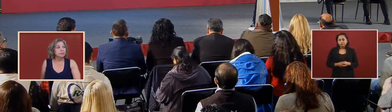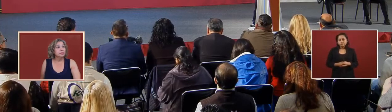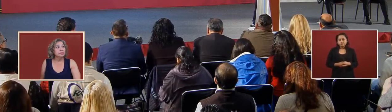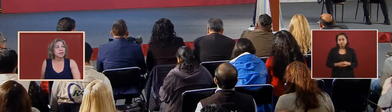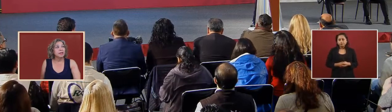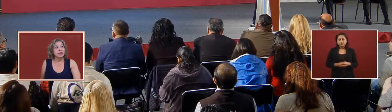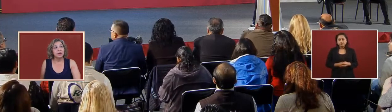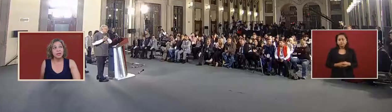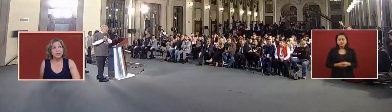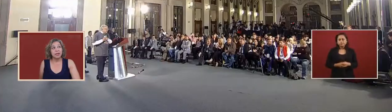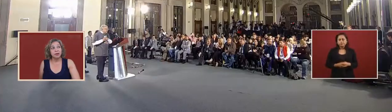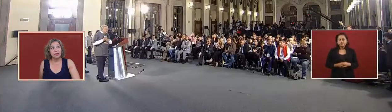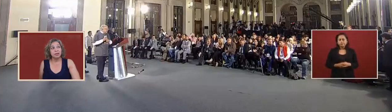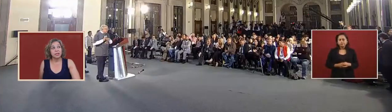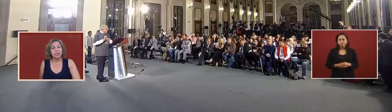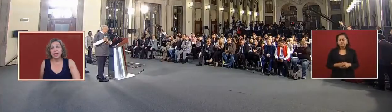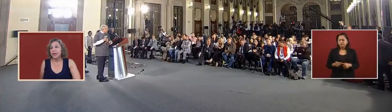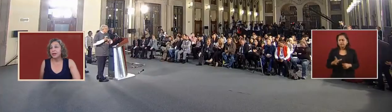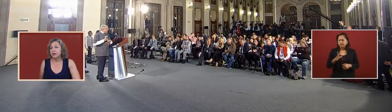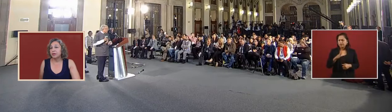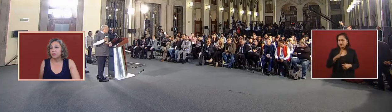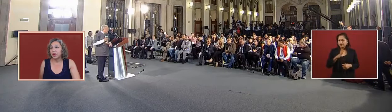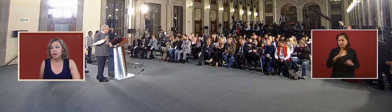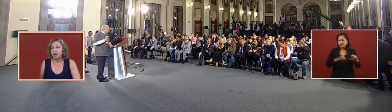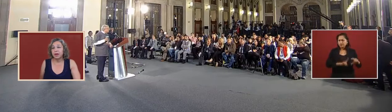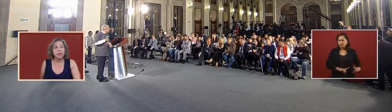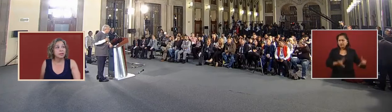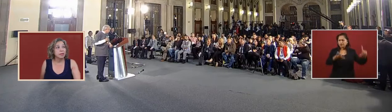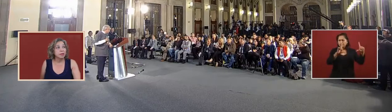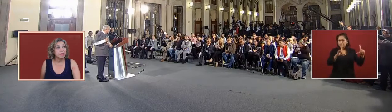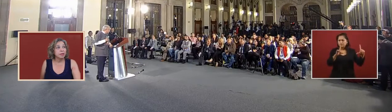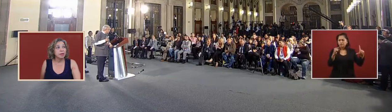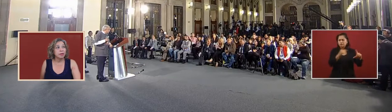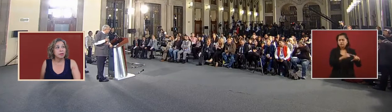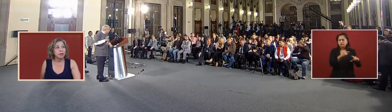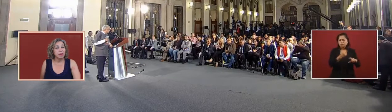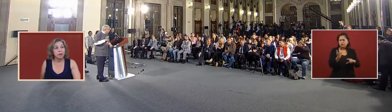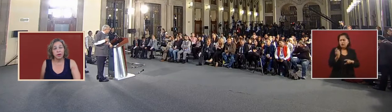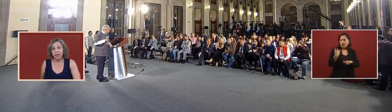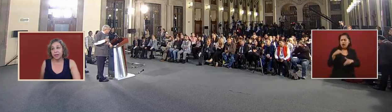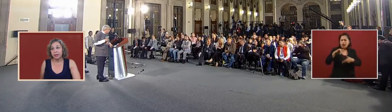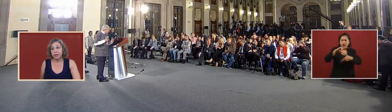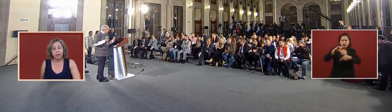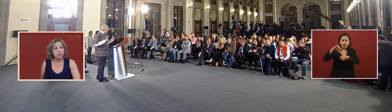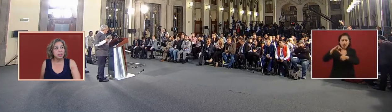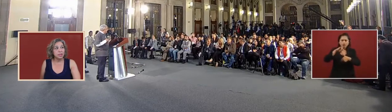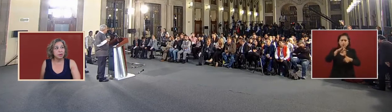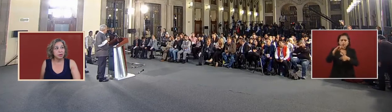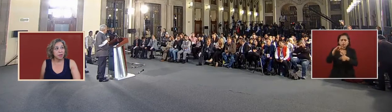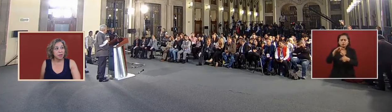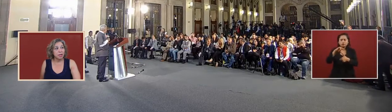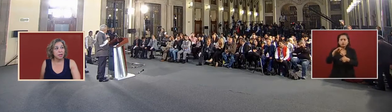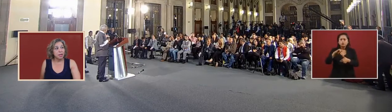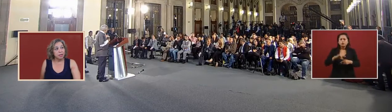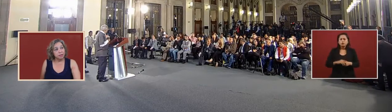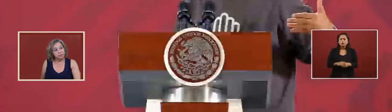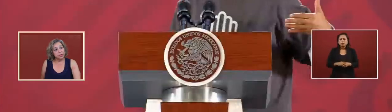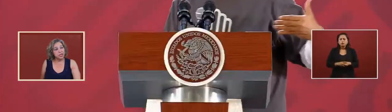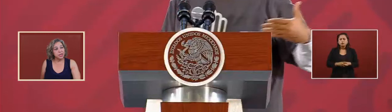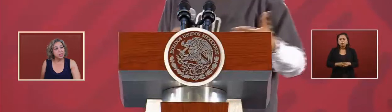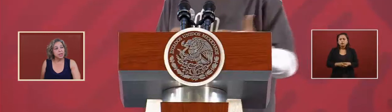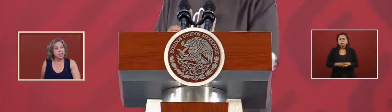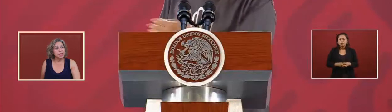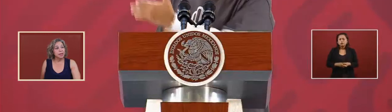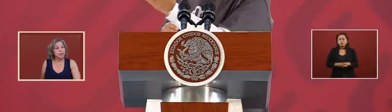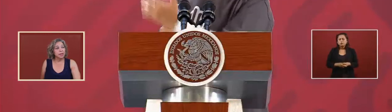there is a slide regarding the hurricane recent hurricane that